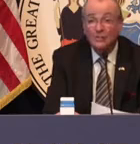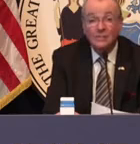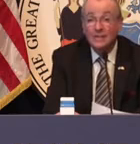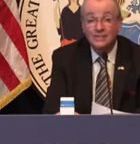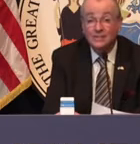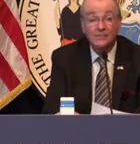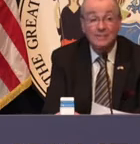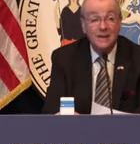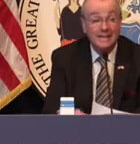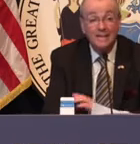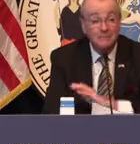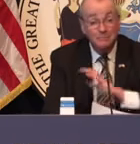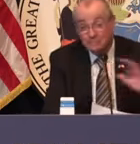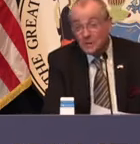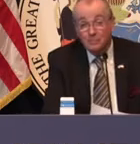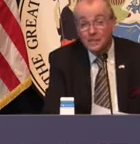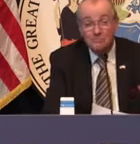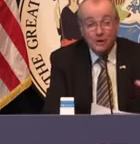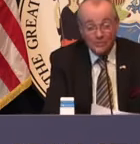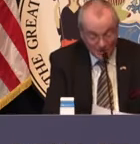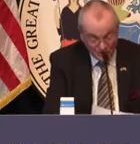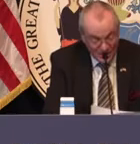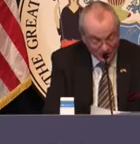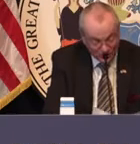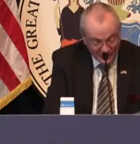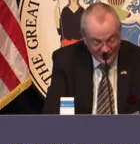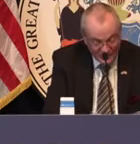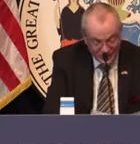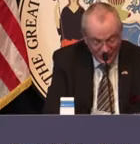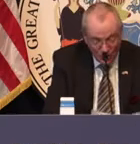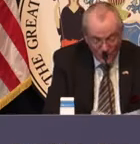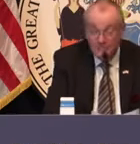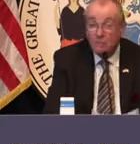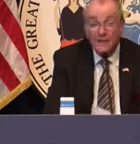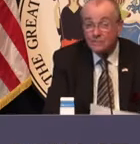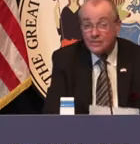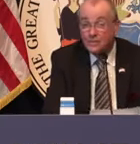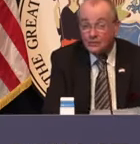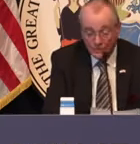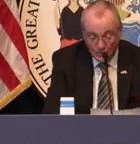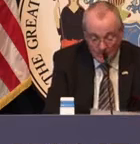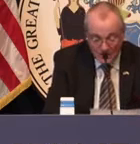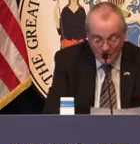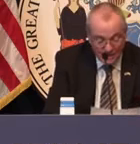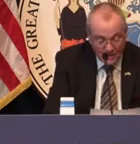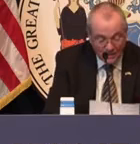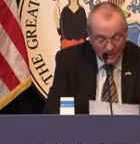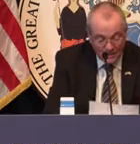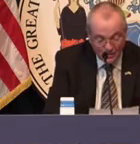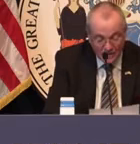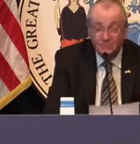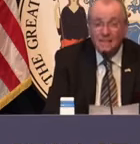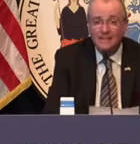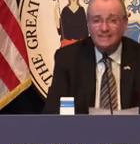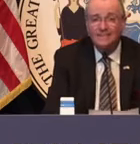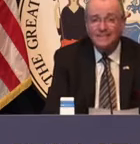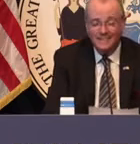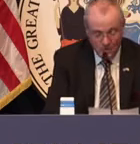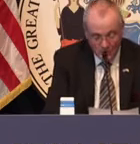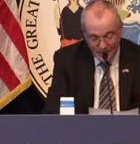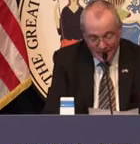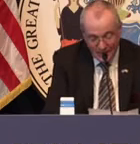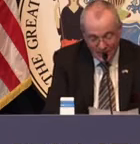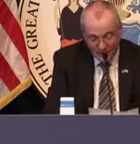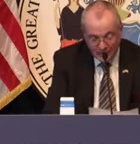in fact, in some cases, in fact, many complete perfect strangers. Some are working by themselves to do amazing things, but others have come together